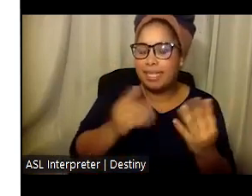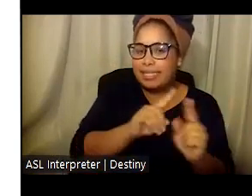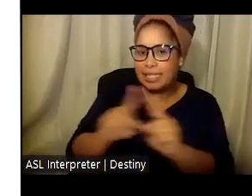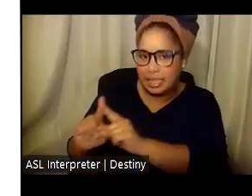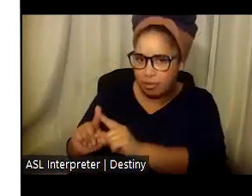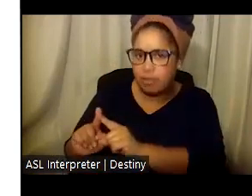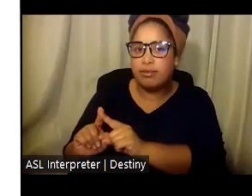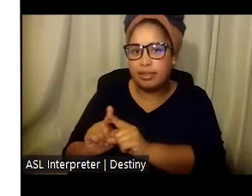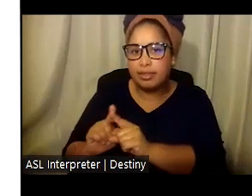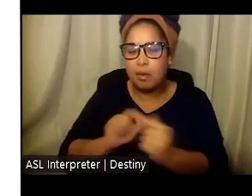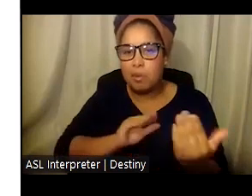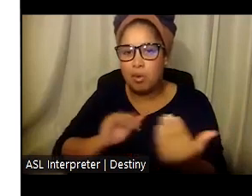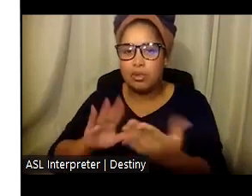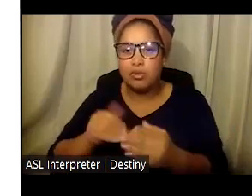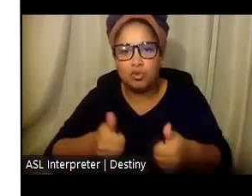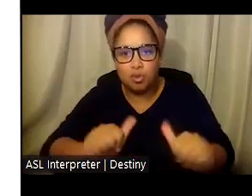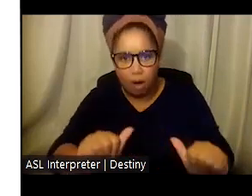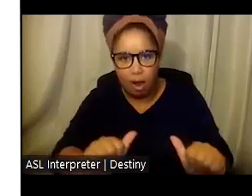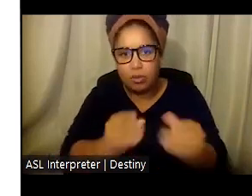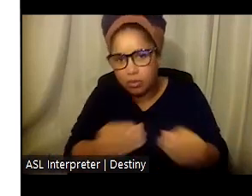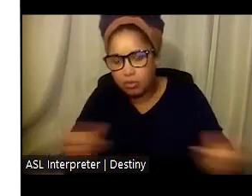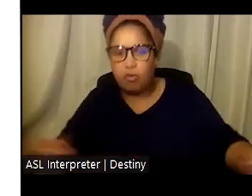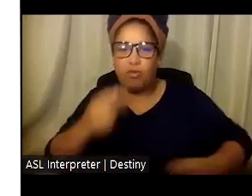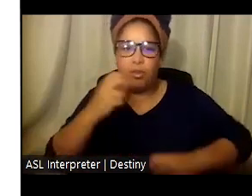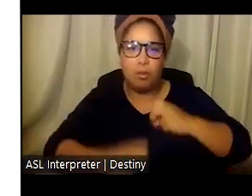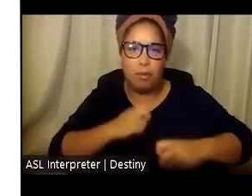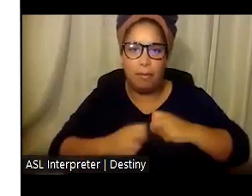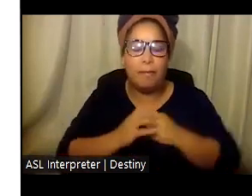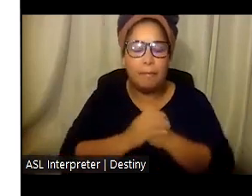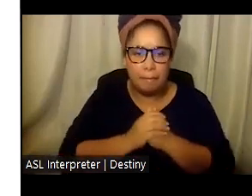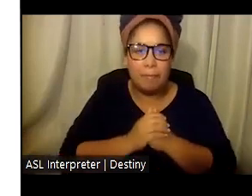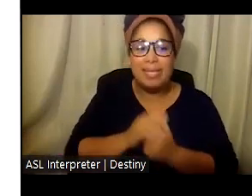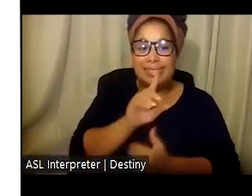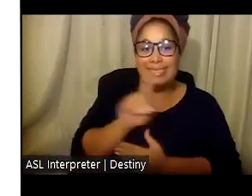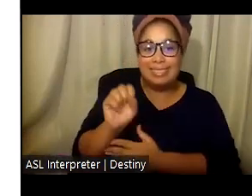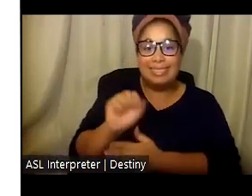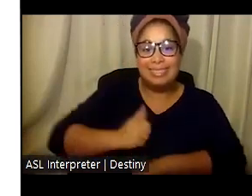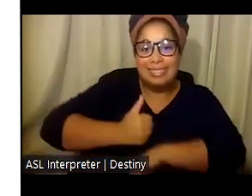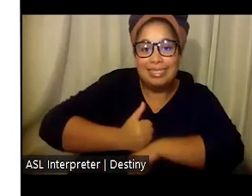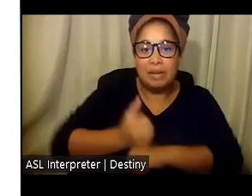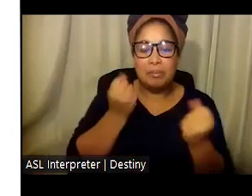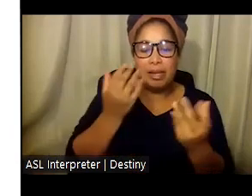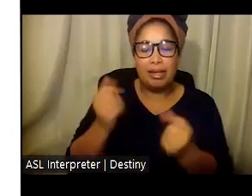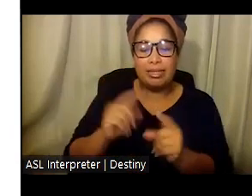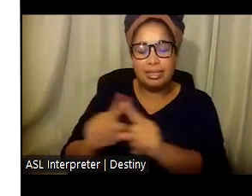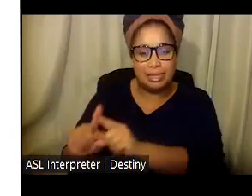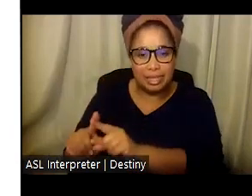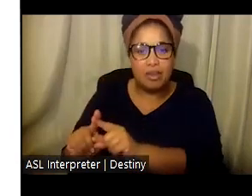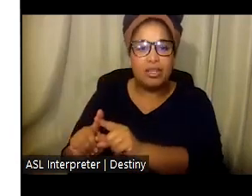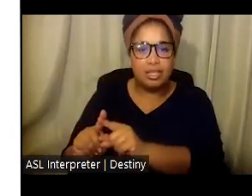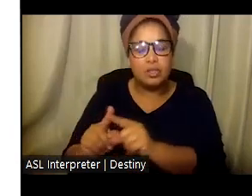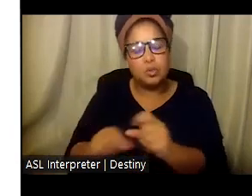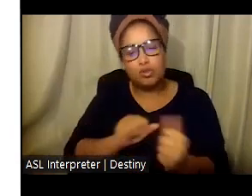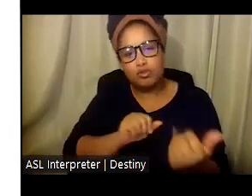multifaceted approach to address these challenges. DDS has established several initiatives to address different